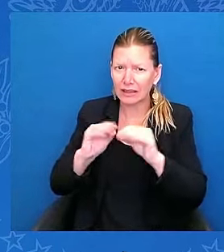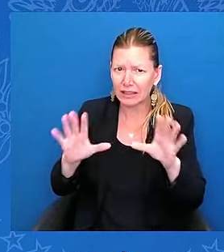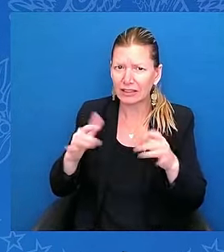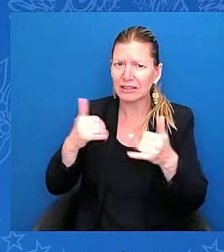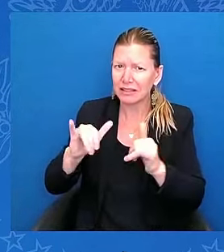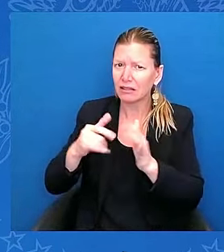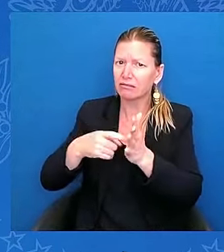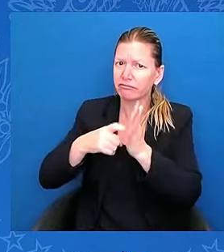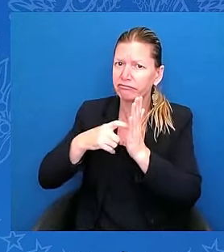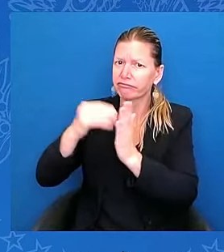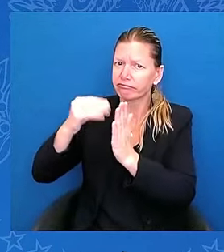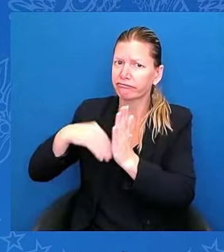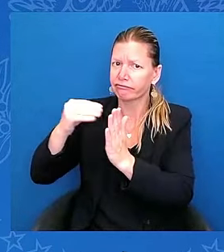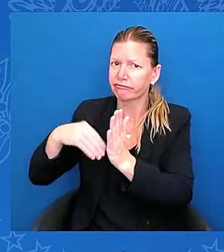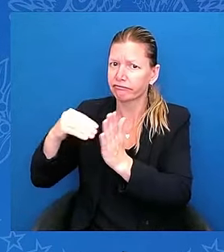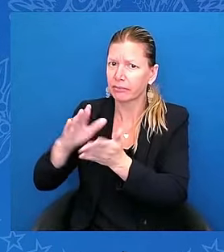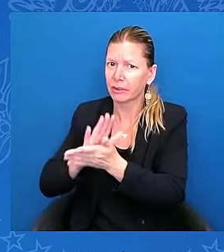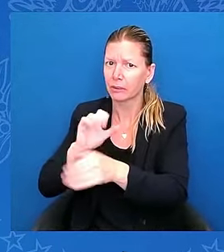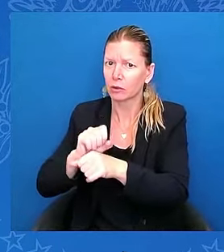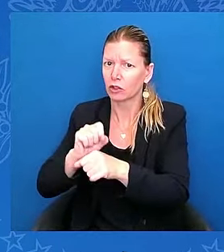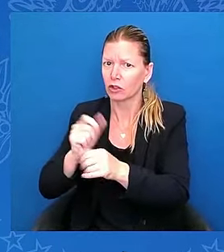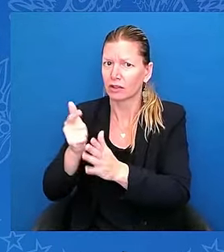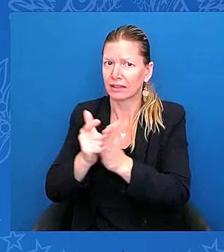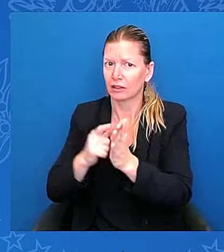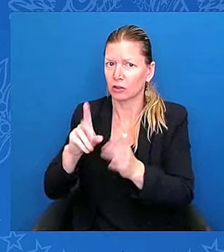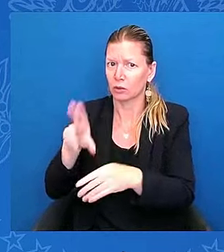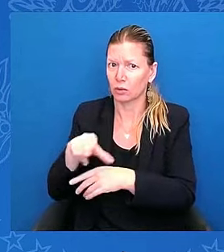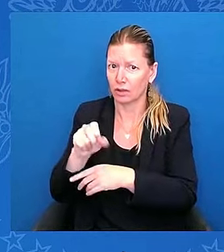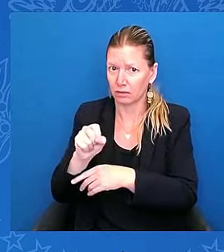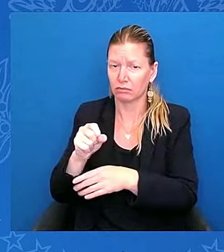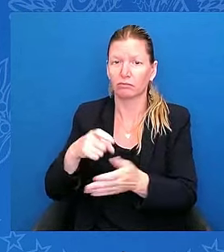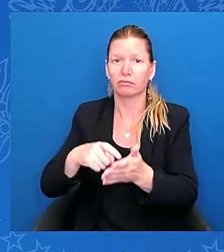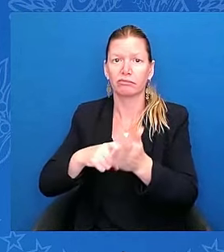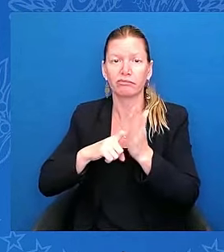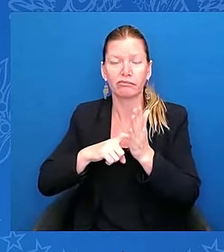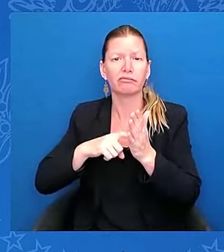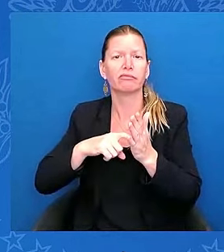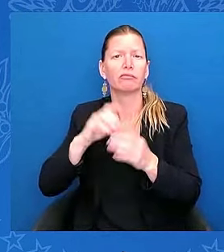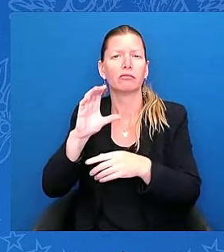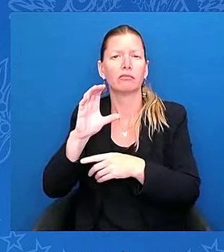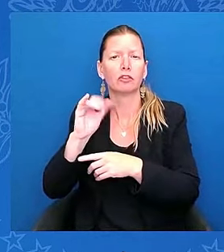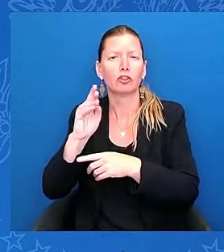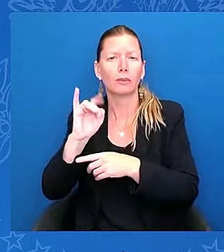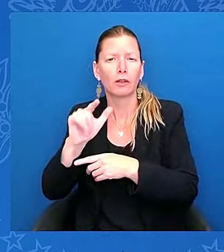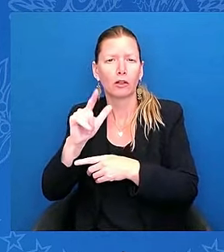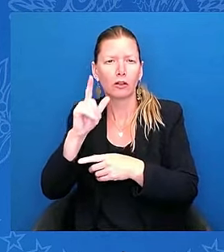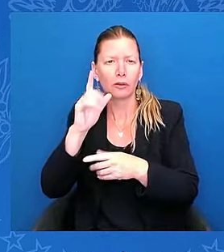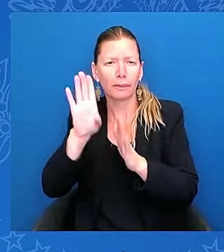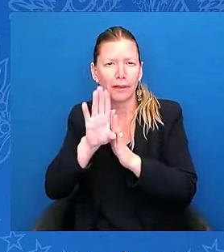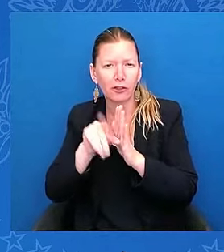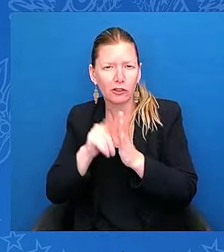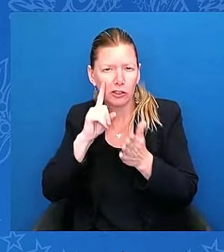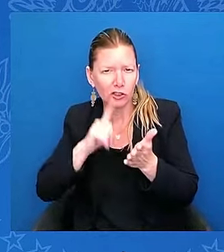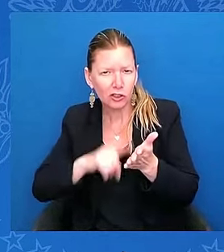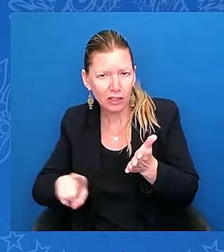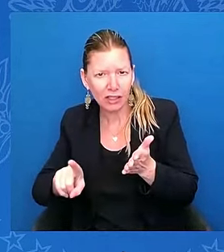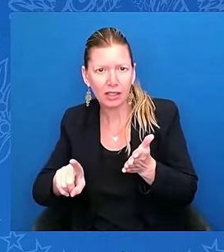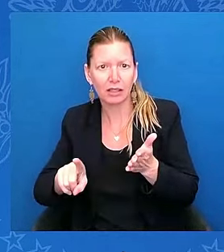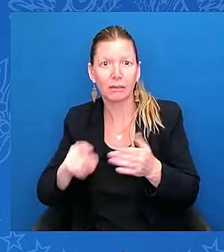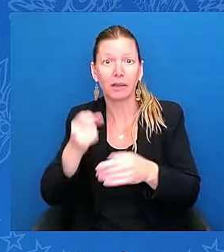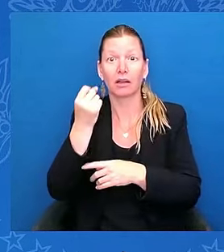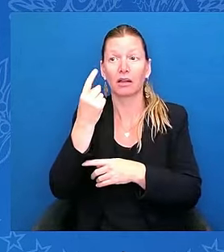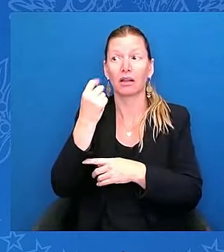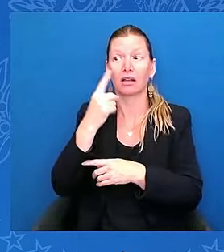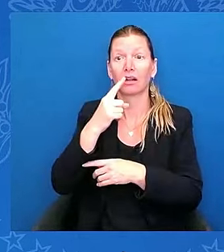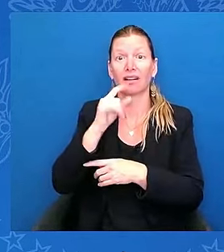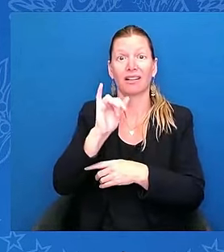background checks. And it doesn't apply to anyone trying to come here today. It only applies — this action is a better way.